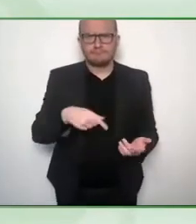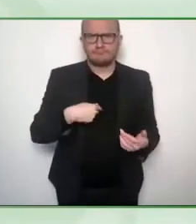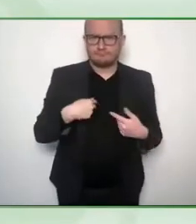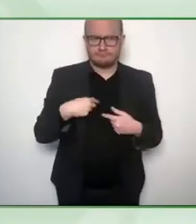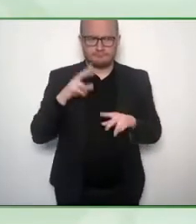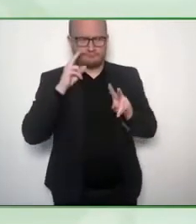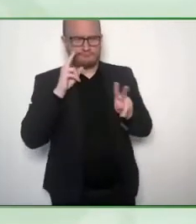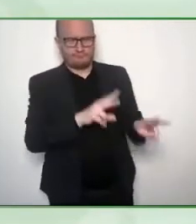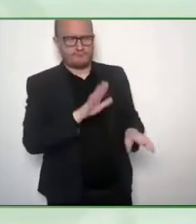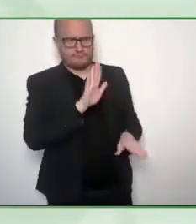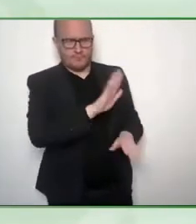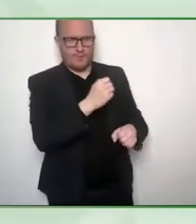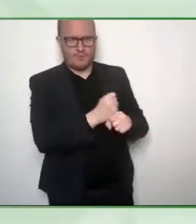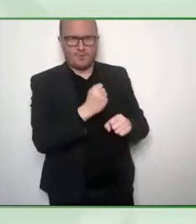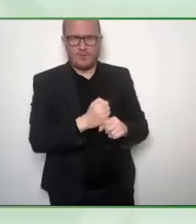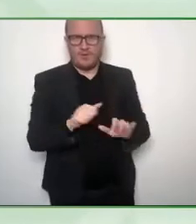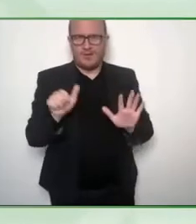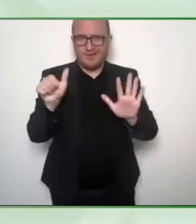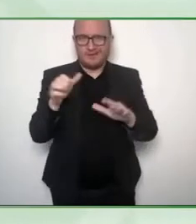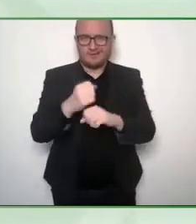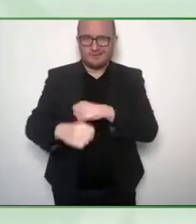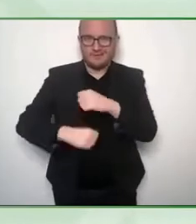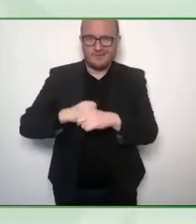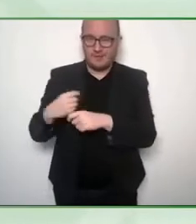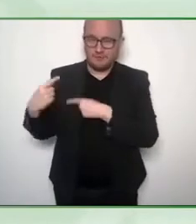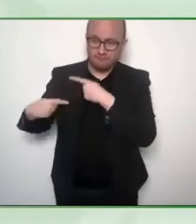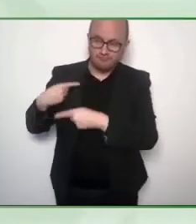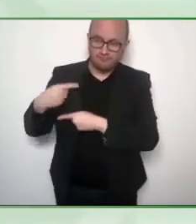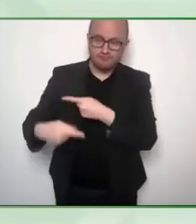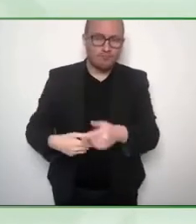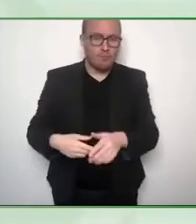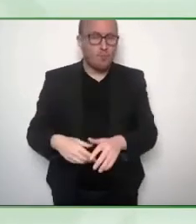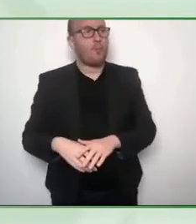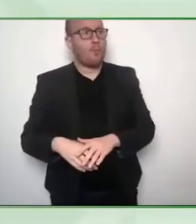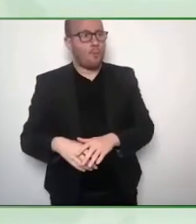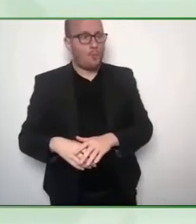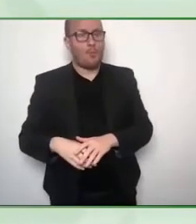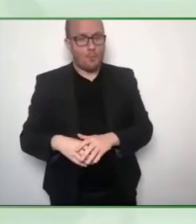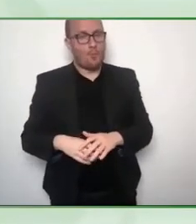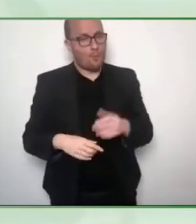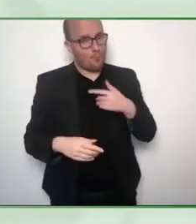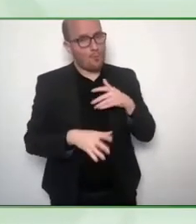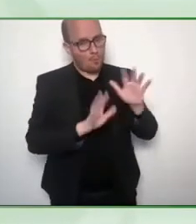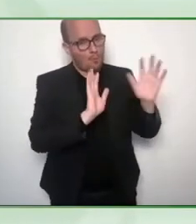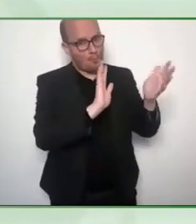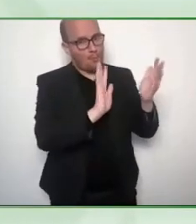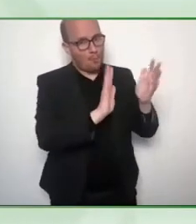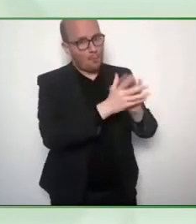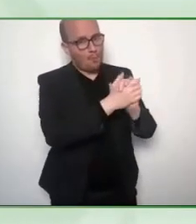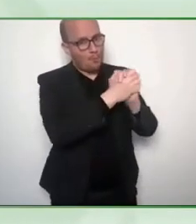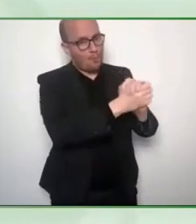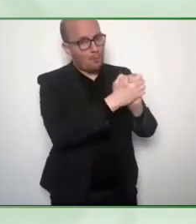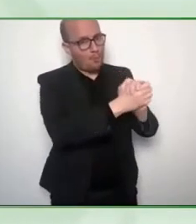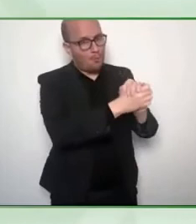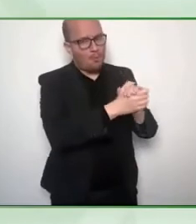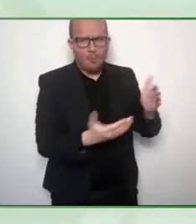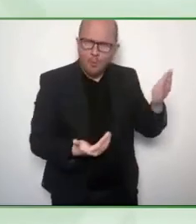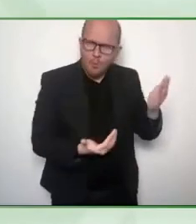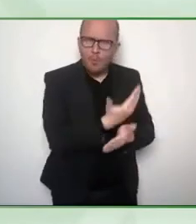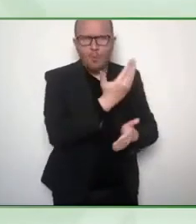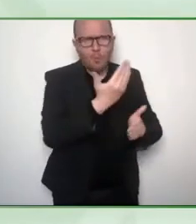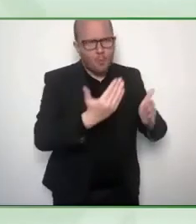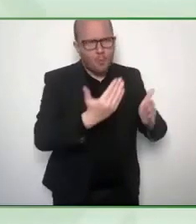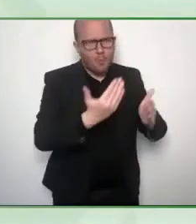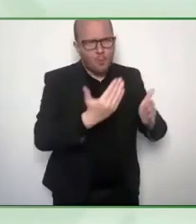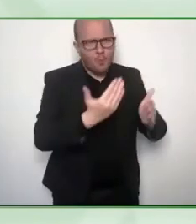space, we're always rushing so hard, thinking we're not doing enough. And you've so rightly said the pandemic gave